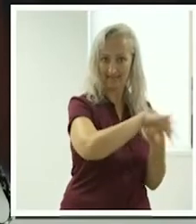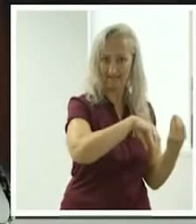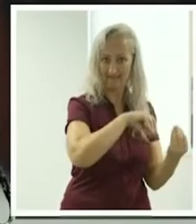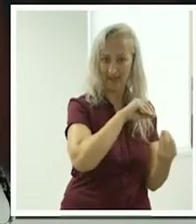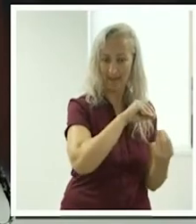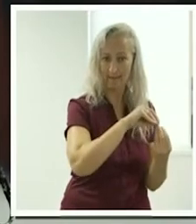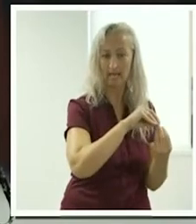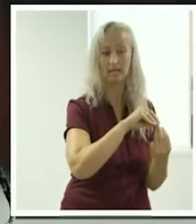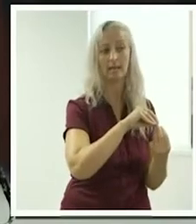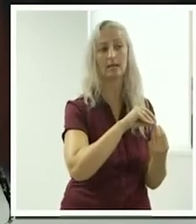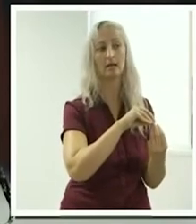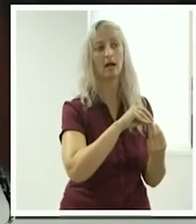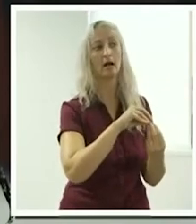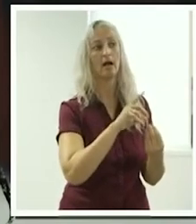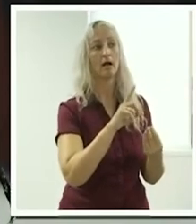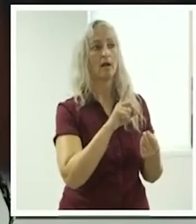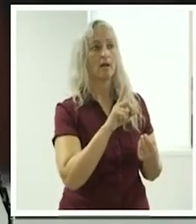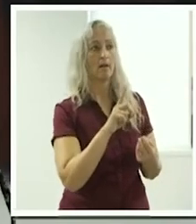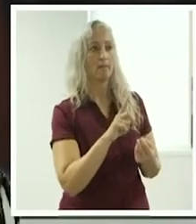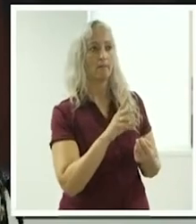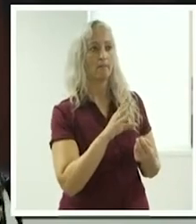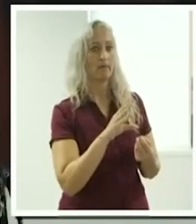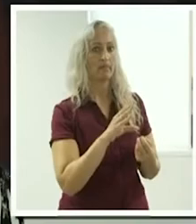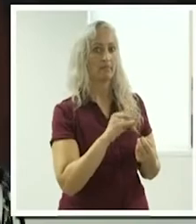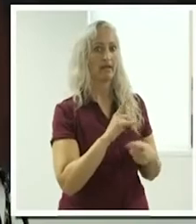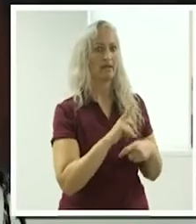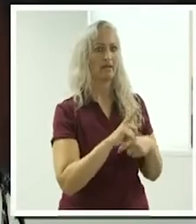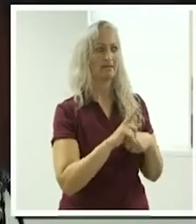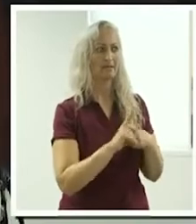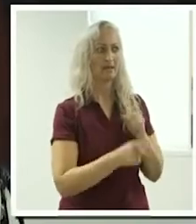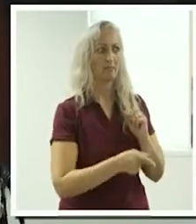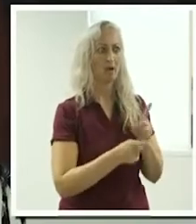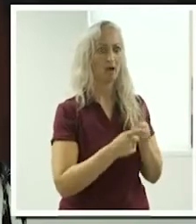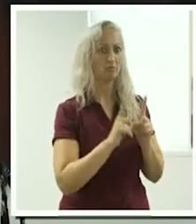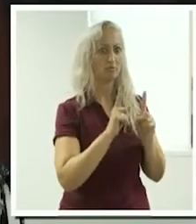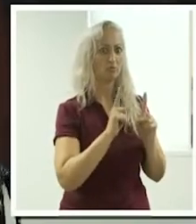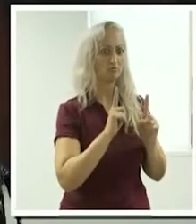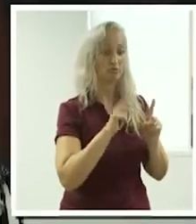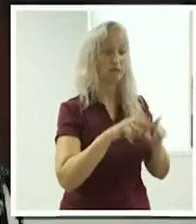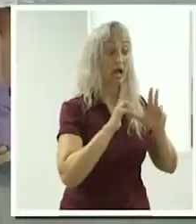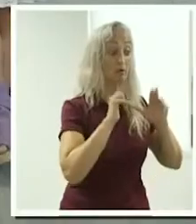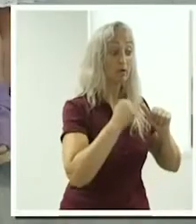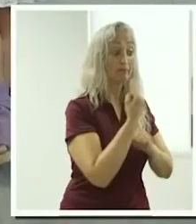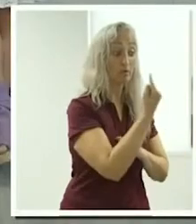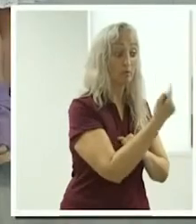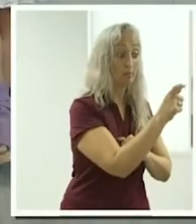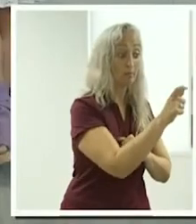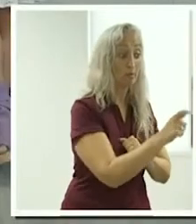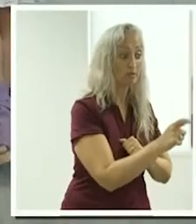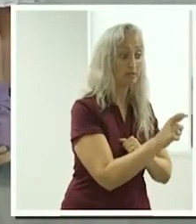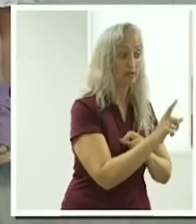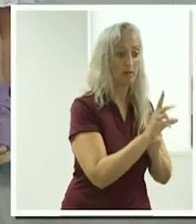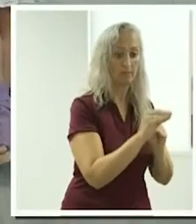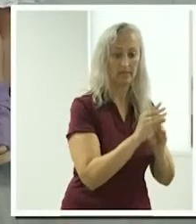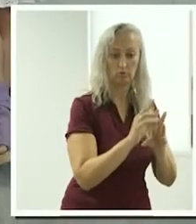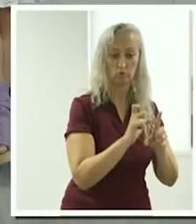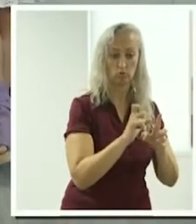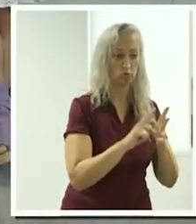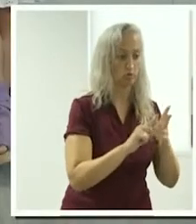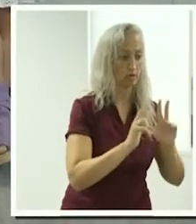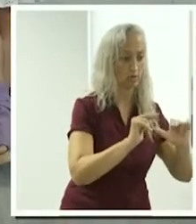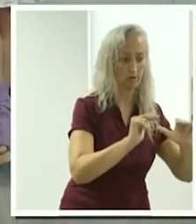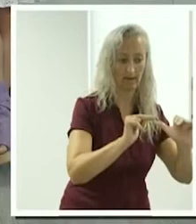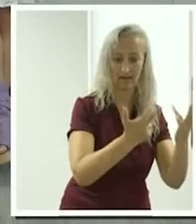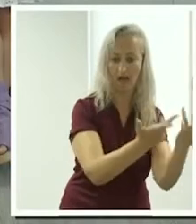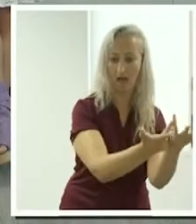but surely you end up looking after the whole family by doing the dishes for the whole family, doing the washing for